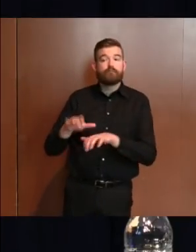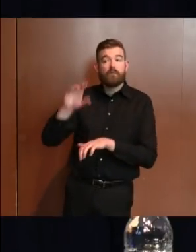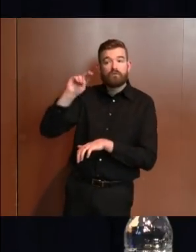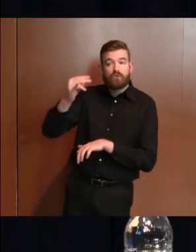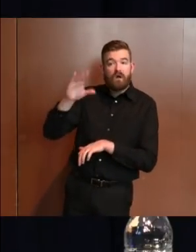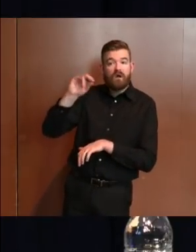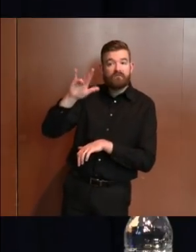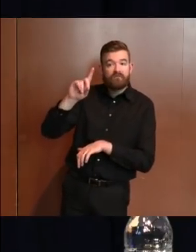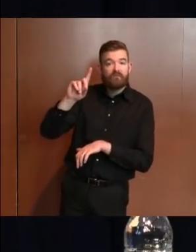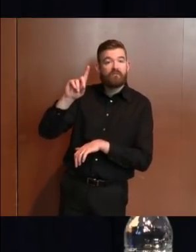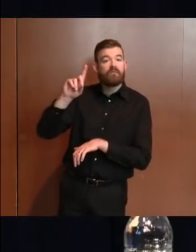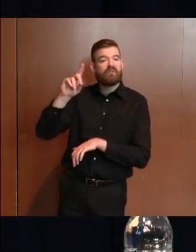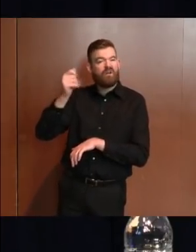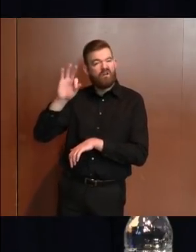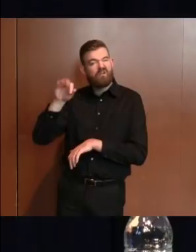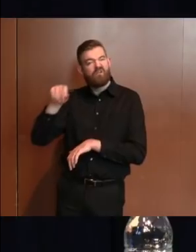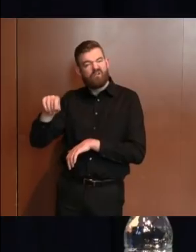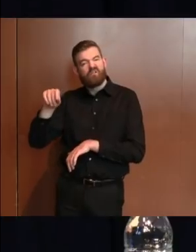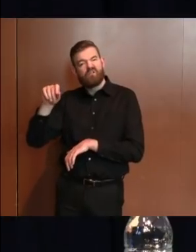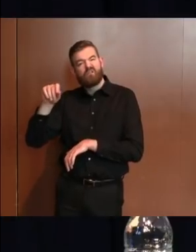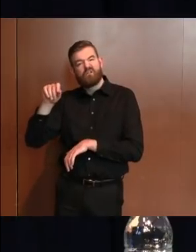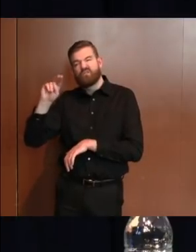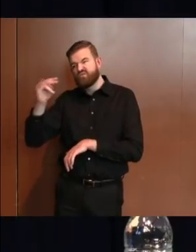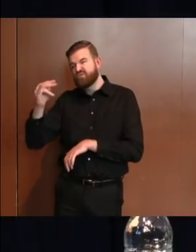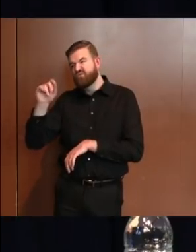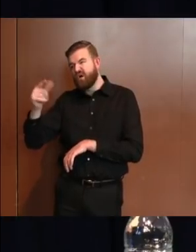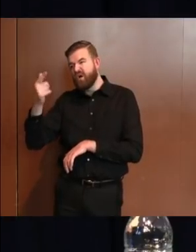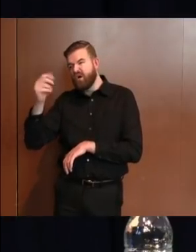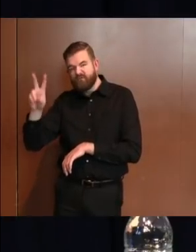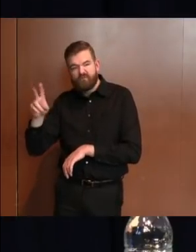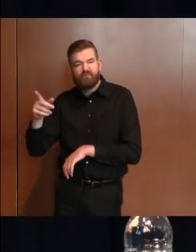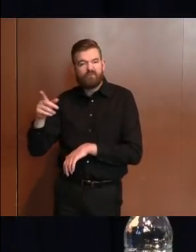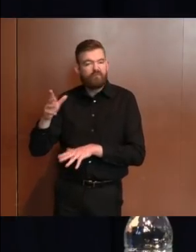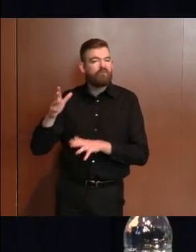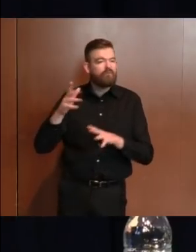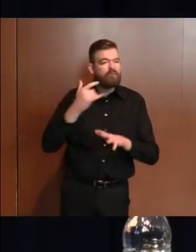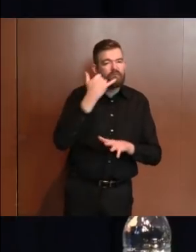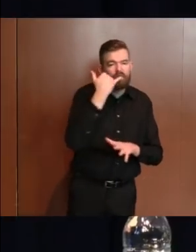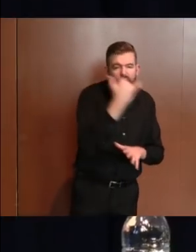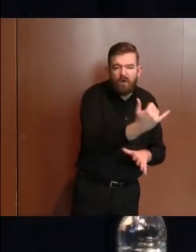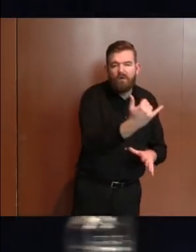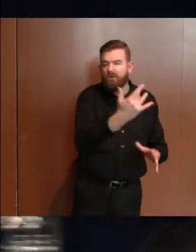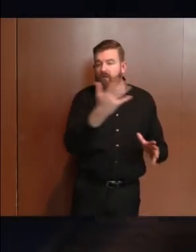resources for the public to get information. Thank you.